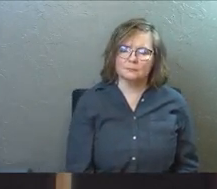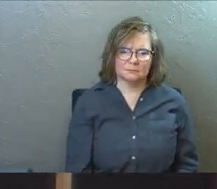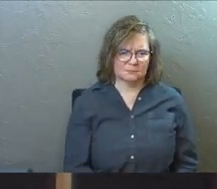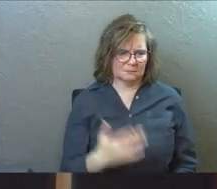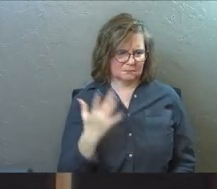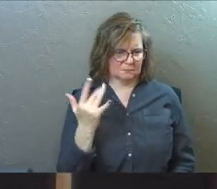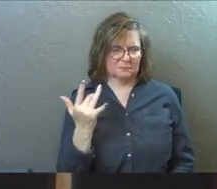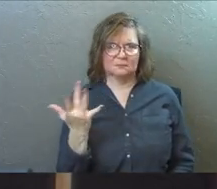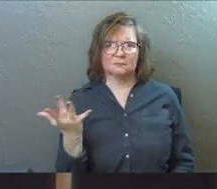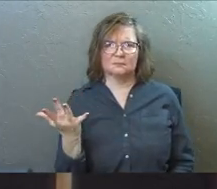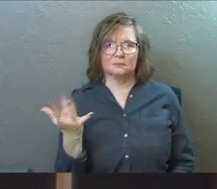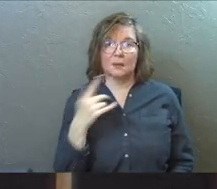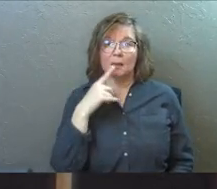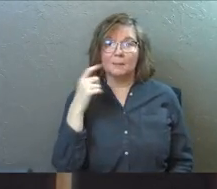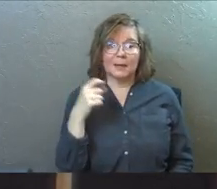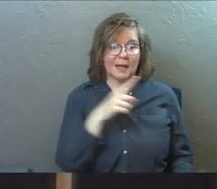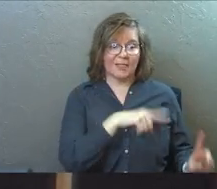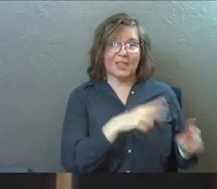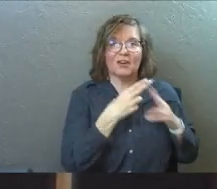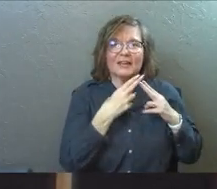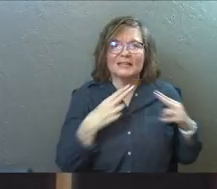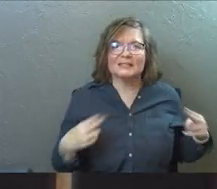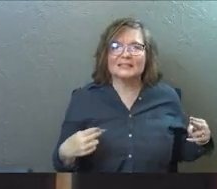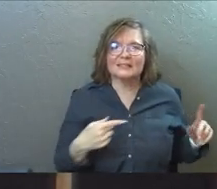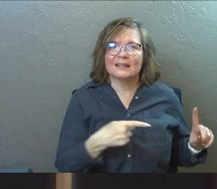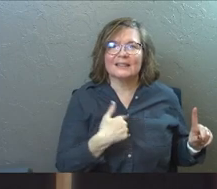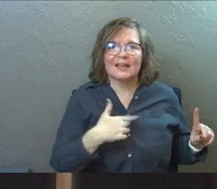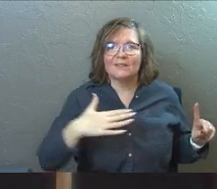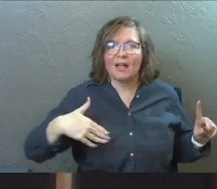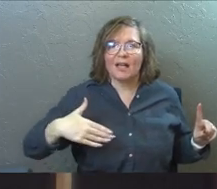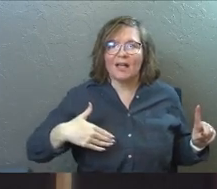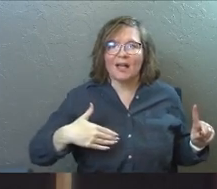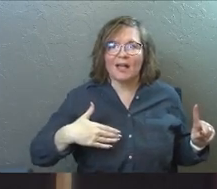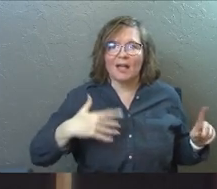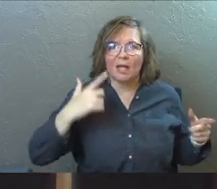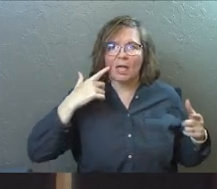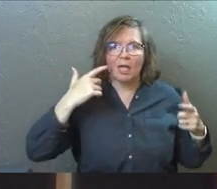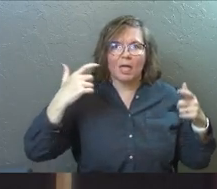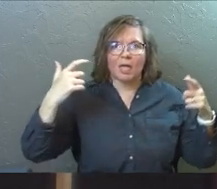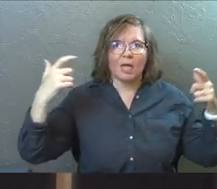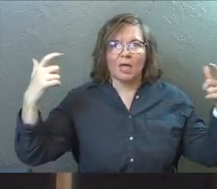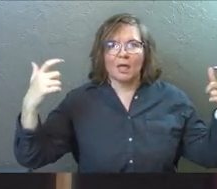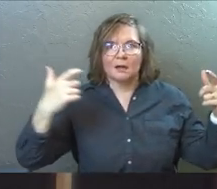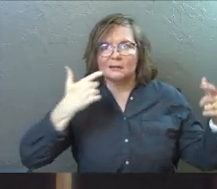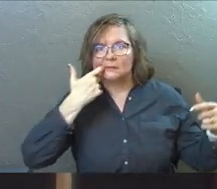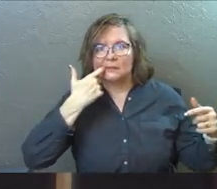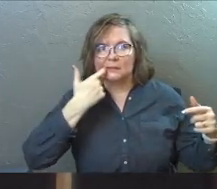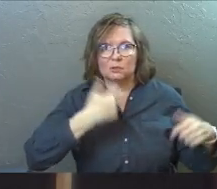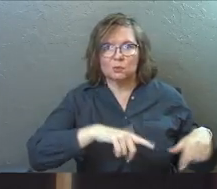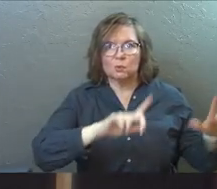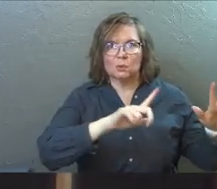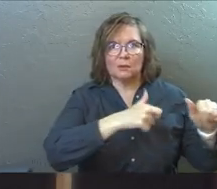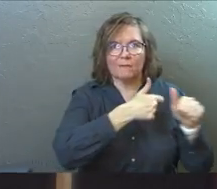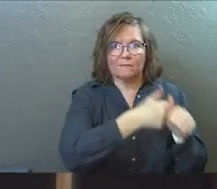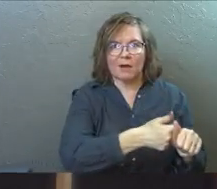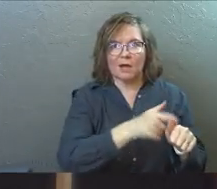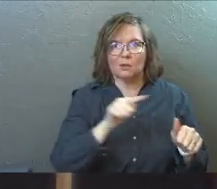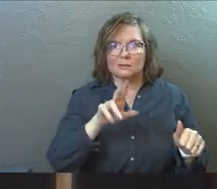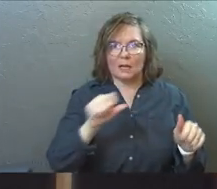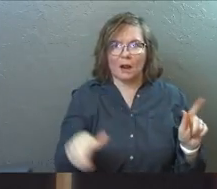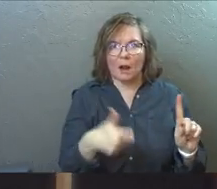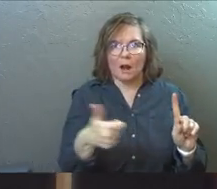Why? Because they're innocent and they have not yet gotten addicted to this right side up kingdom yet.